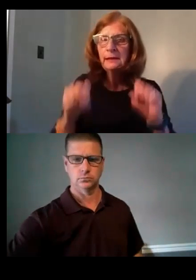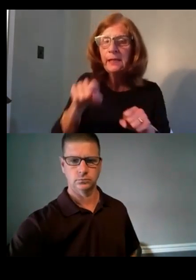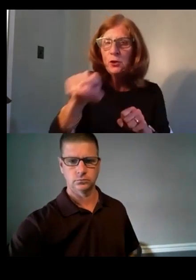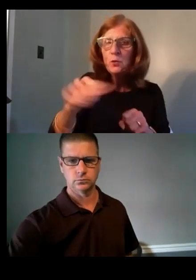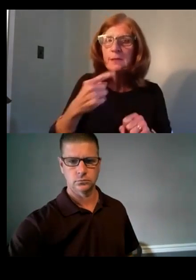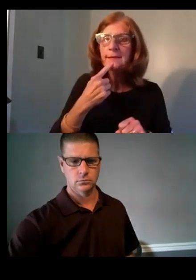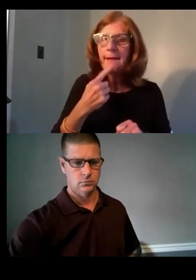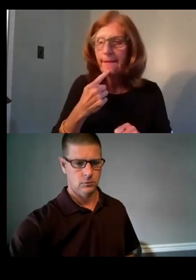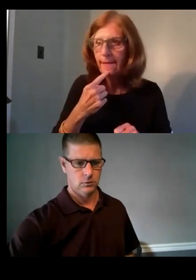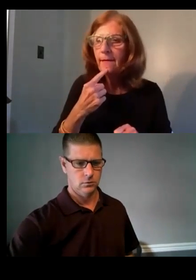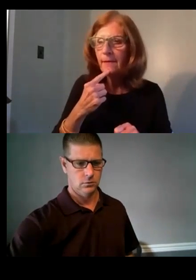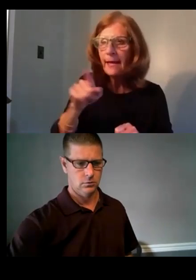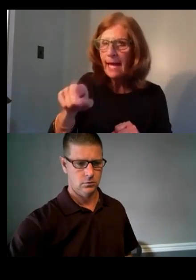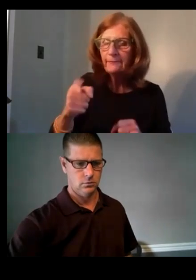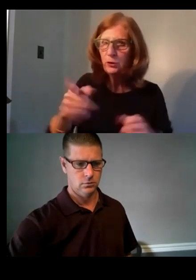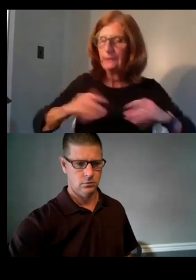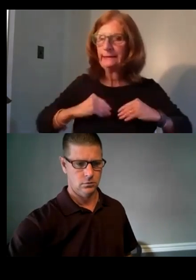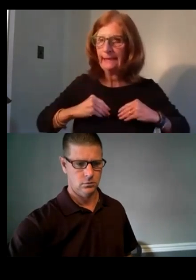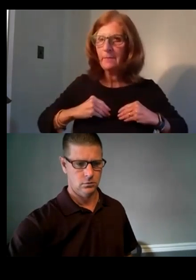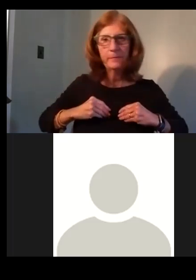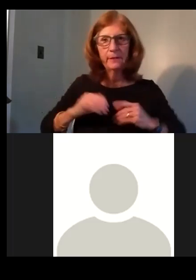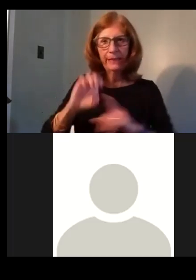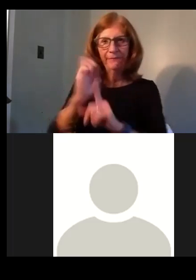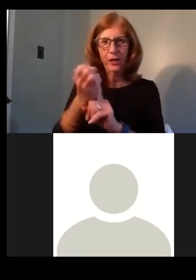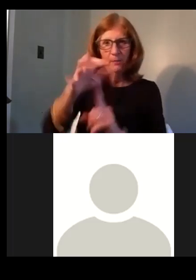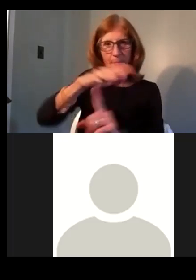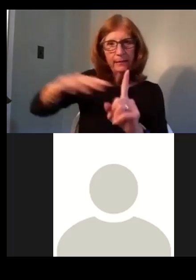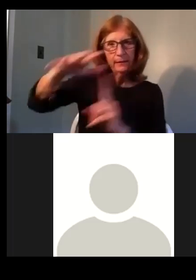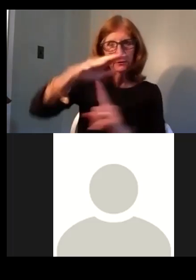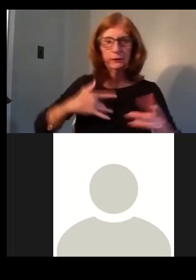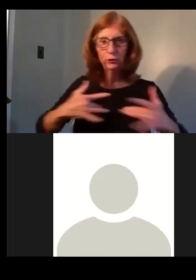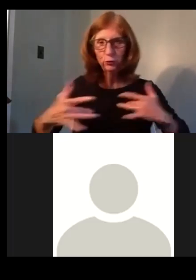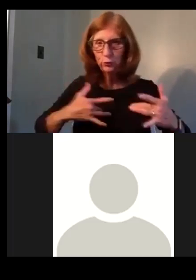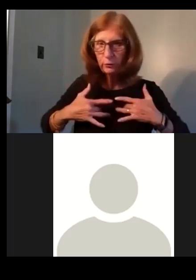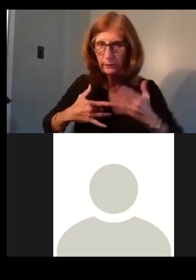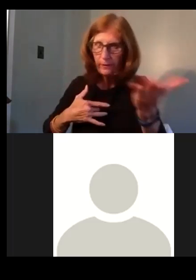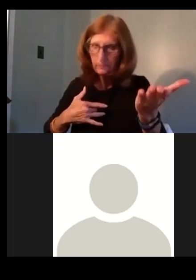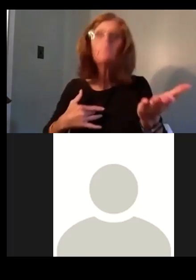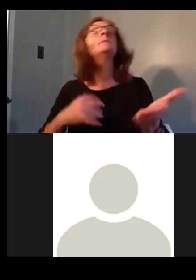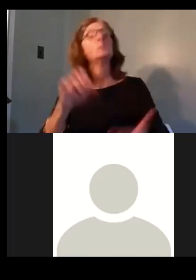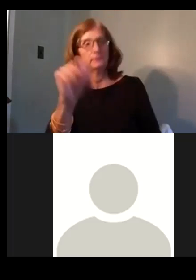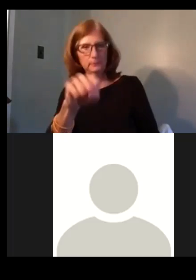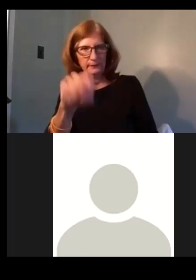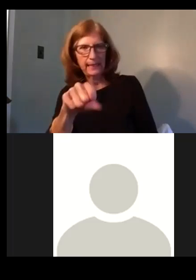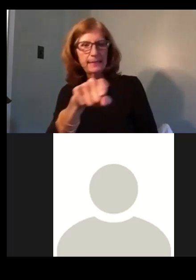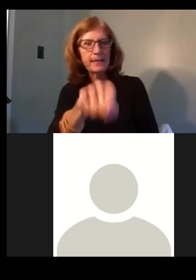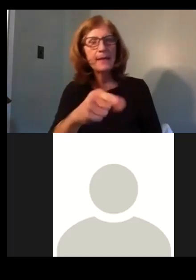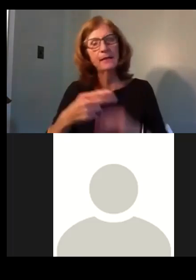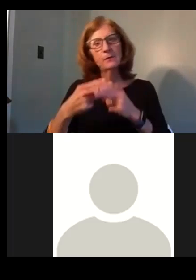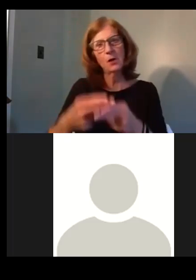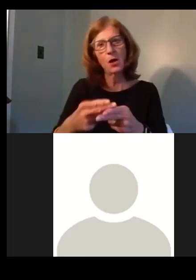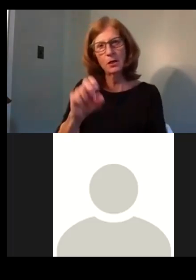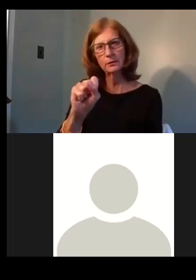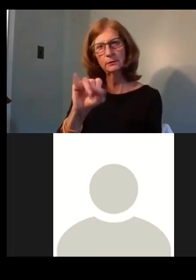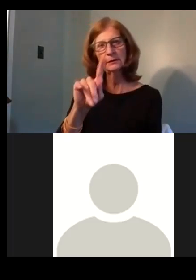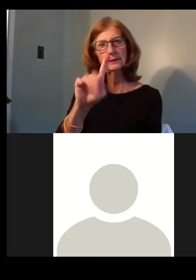the environmental concerns of the site? Yes. So that's part of the site excavation work, which